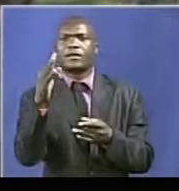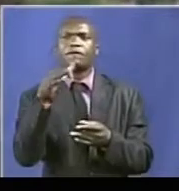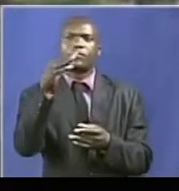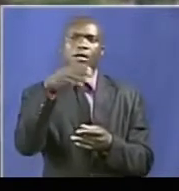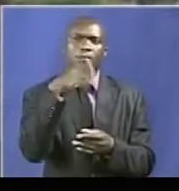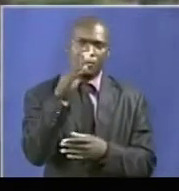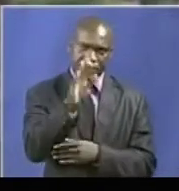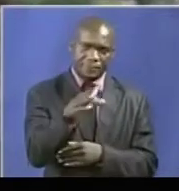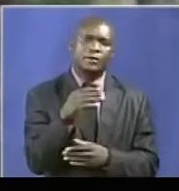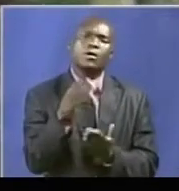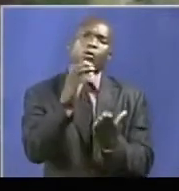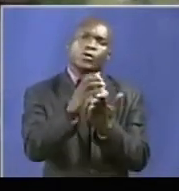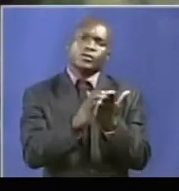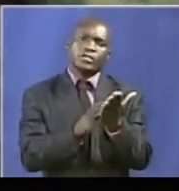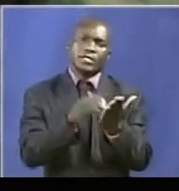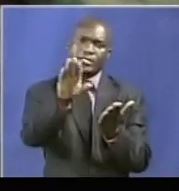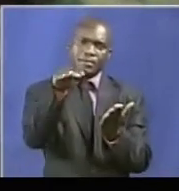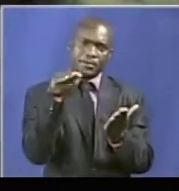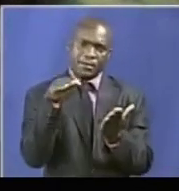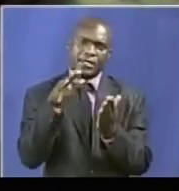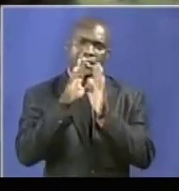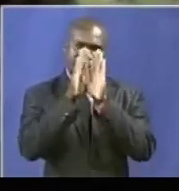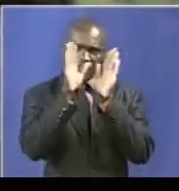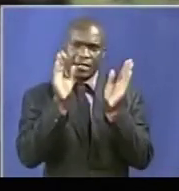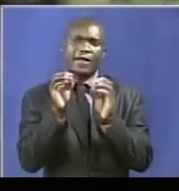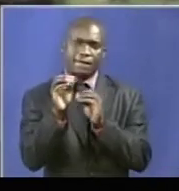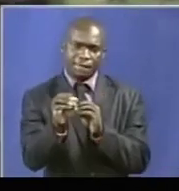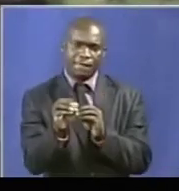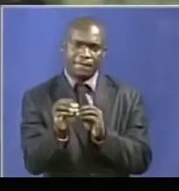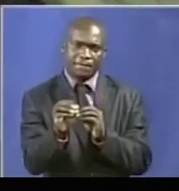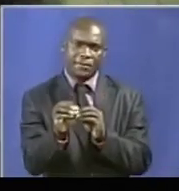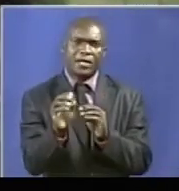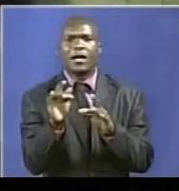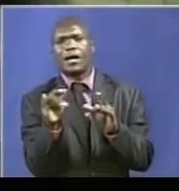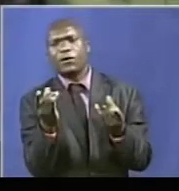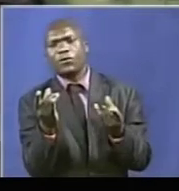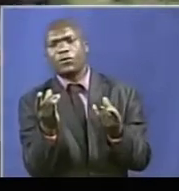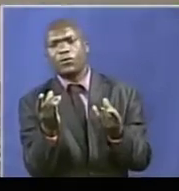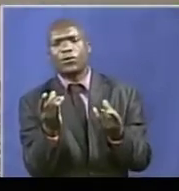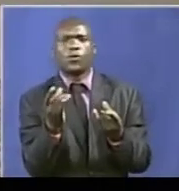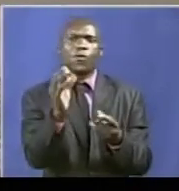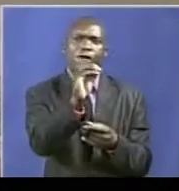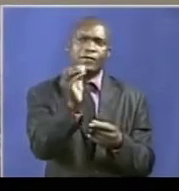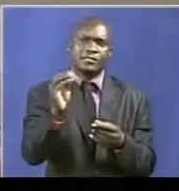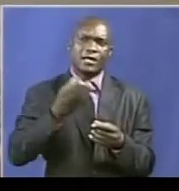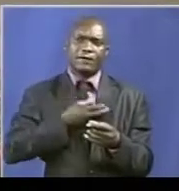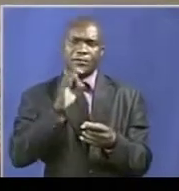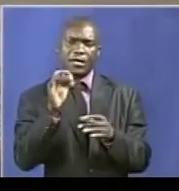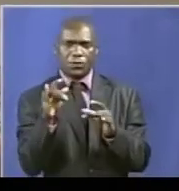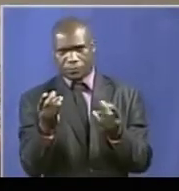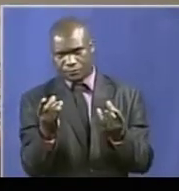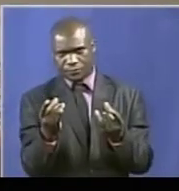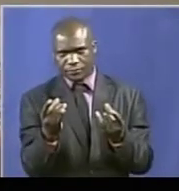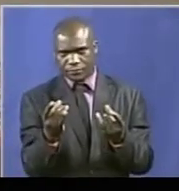enabling section of the constitution it is clear in terms of the conduct of public officials. Dr. Joyce